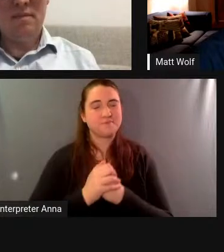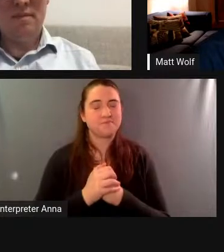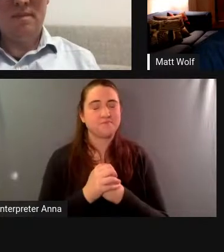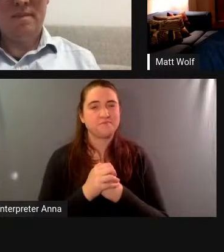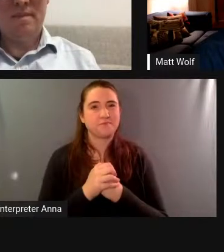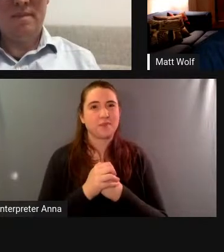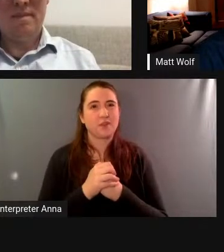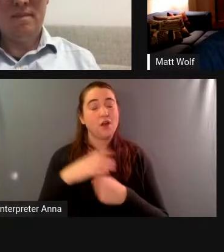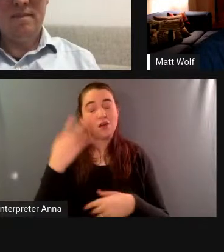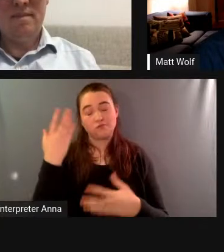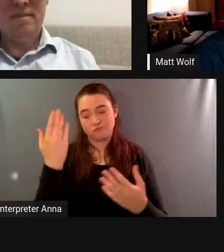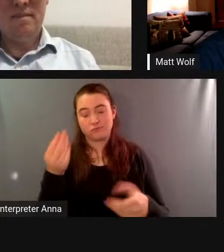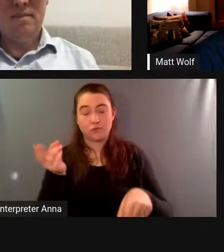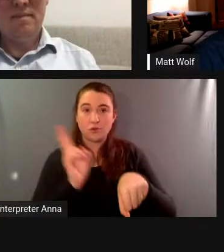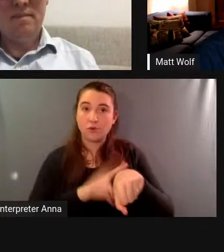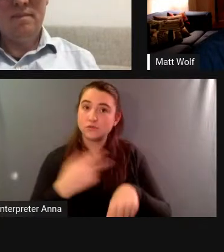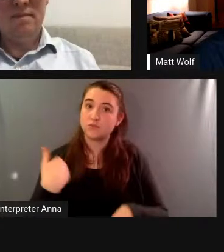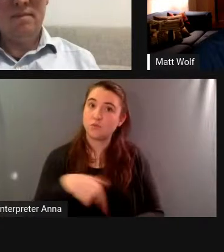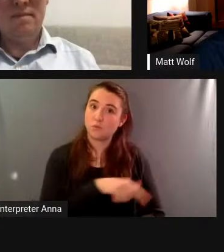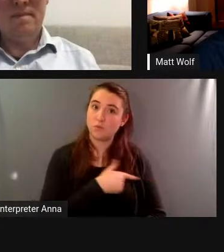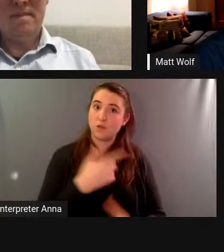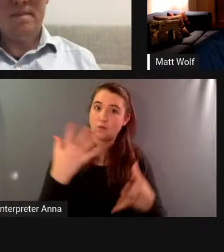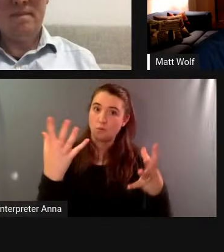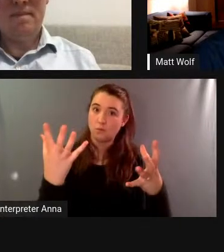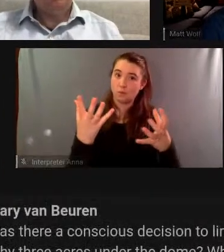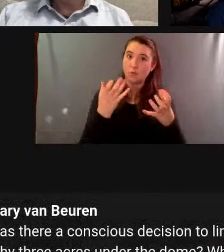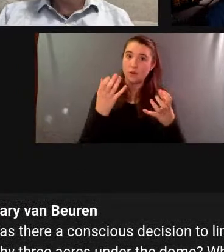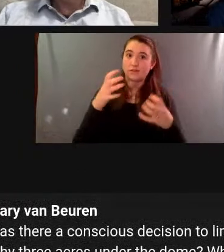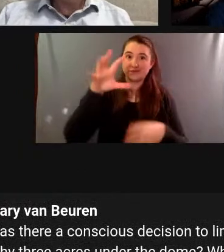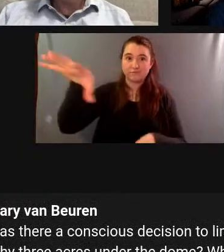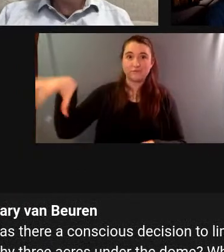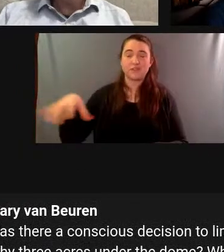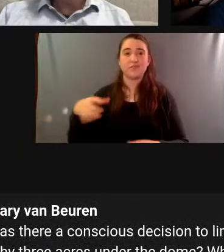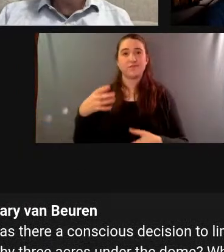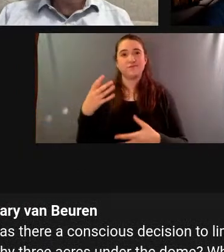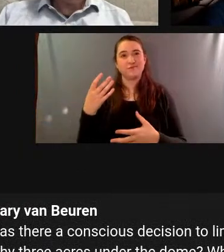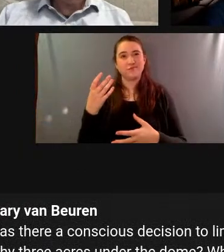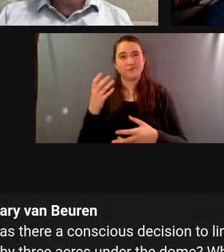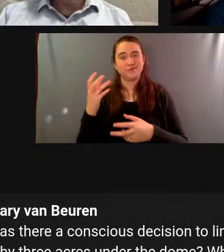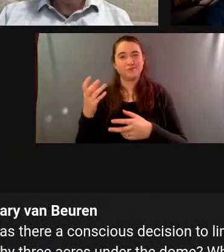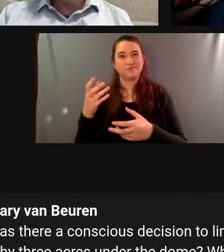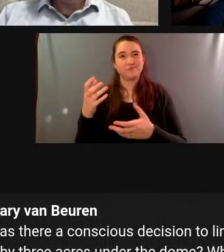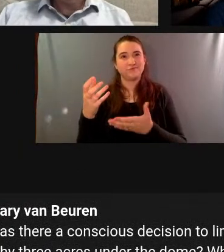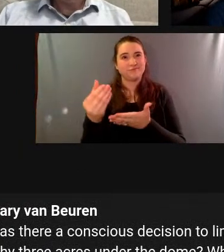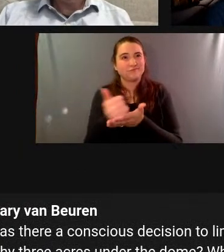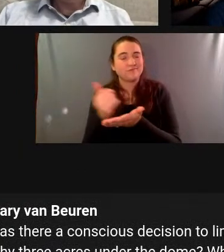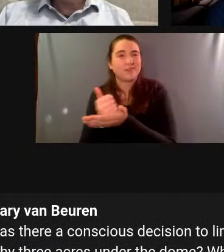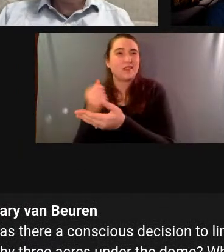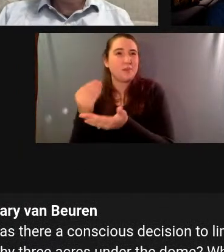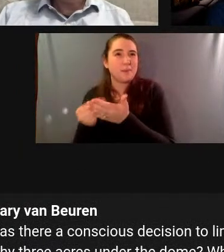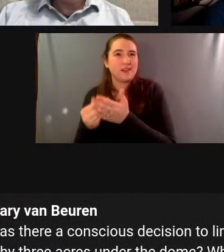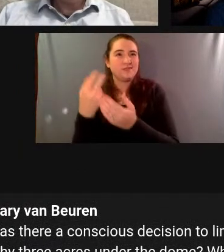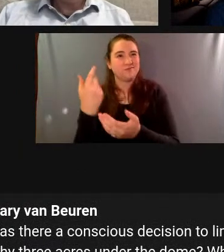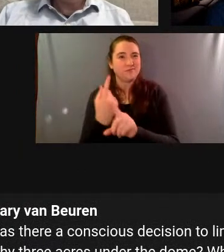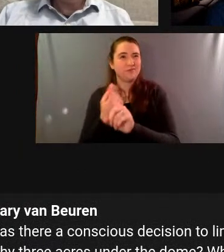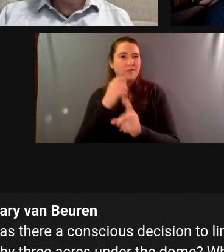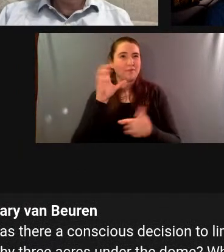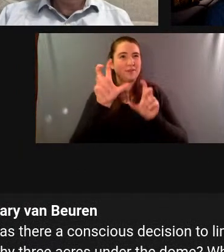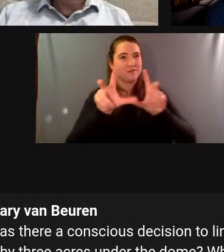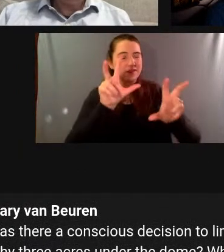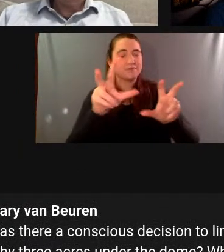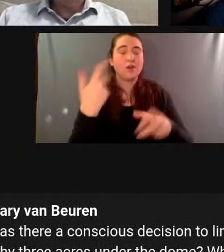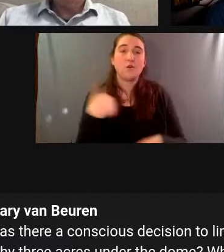biosphere two to make back the investment we thought that would happen by selling biospheres to la